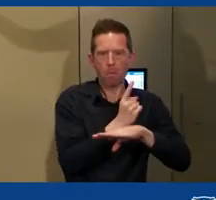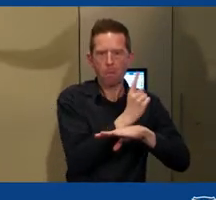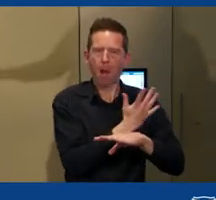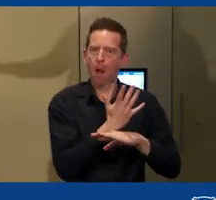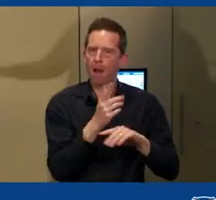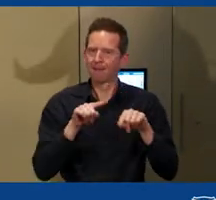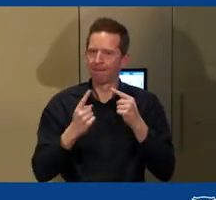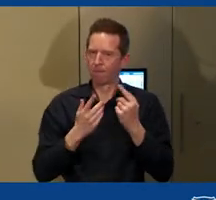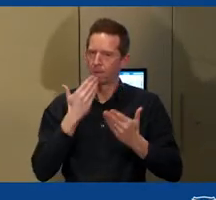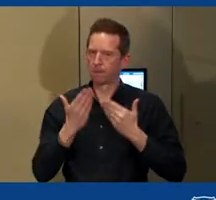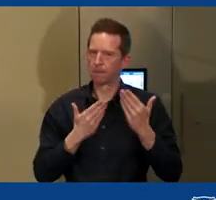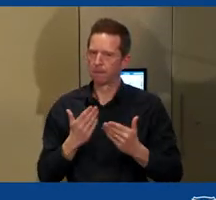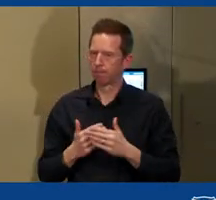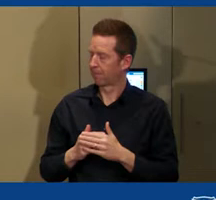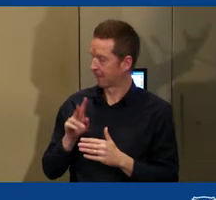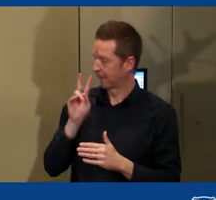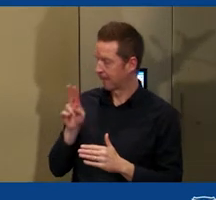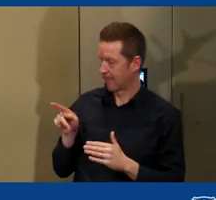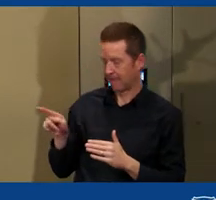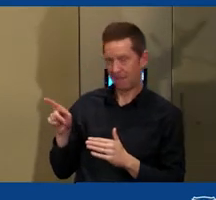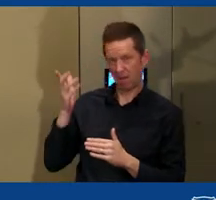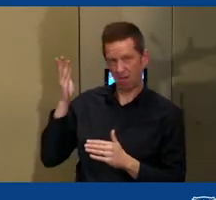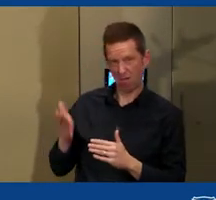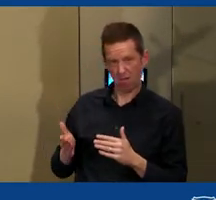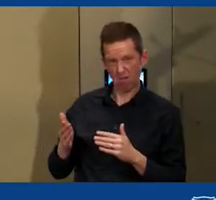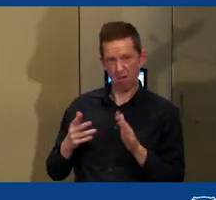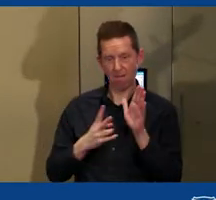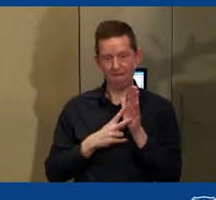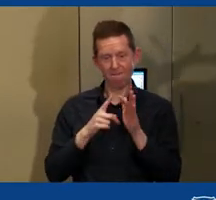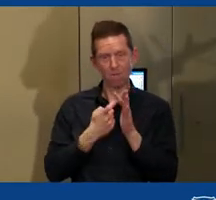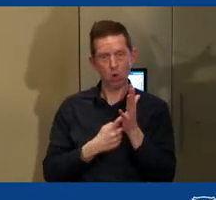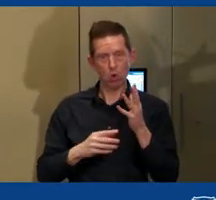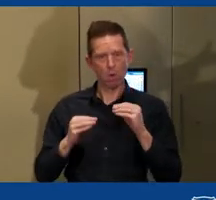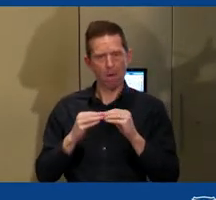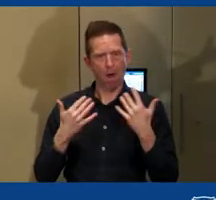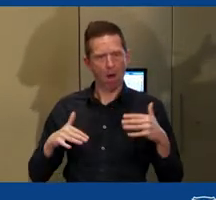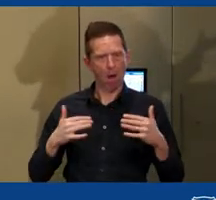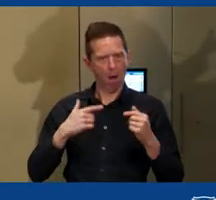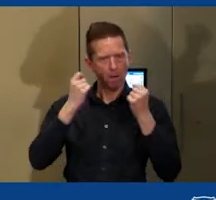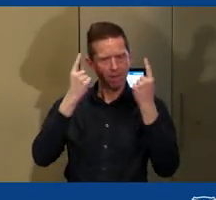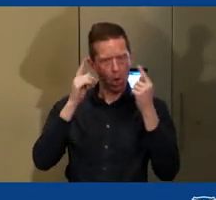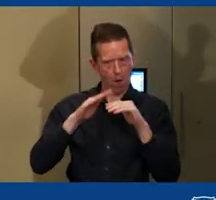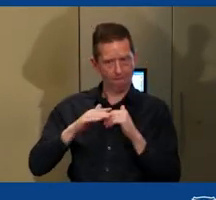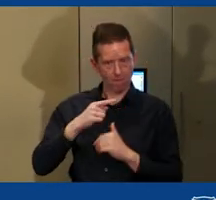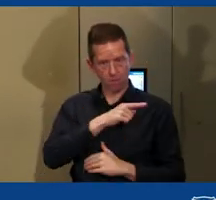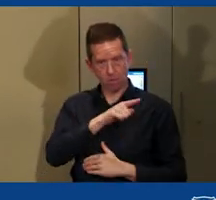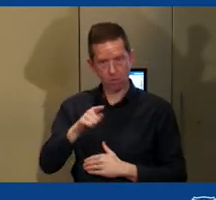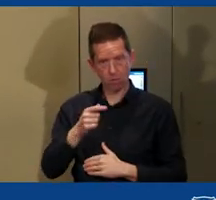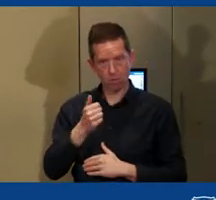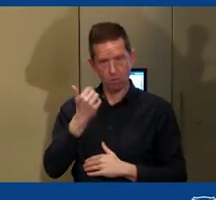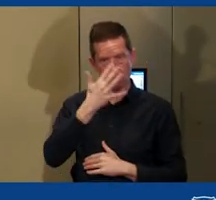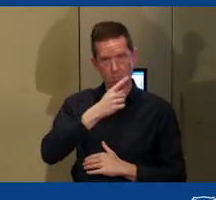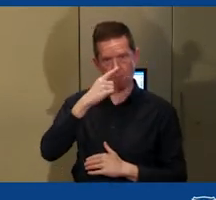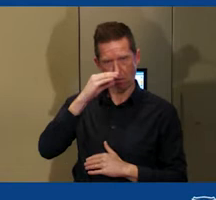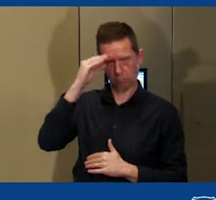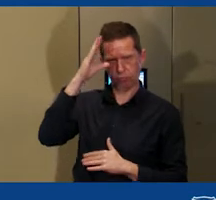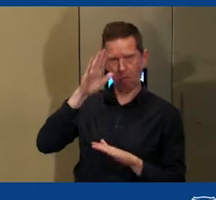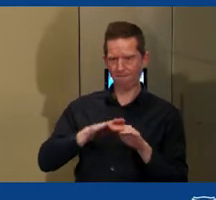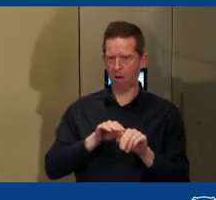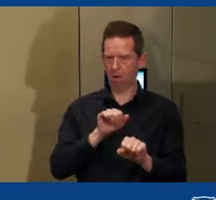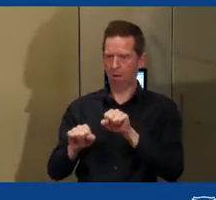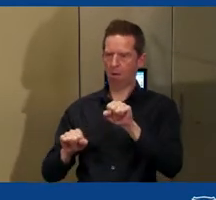by seeing this array of verbs like this, we can really understand what the depth of knowledge the Gunwingu speakers must have enough about